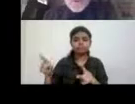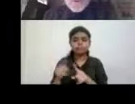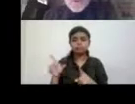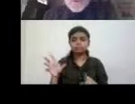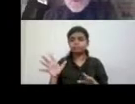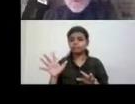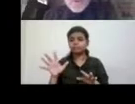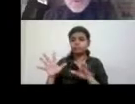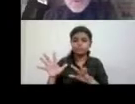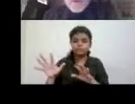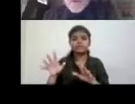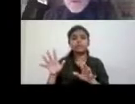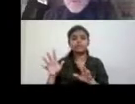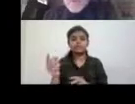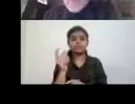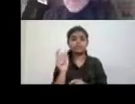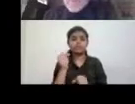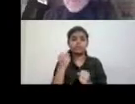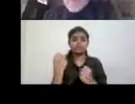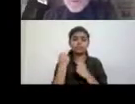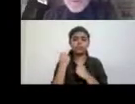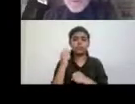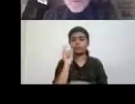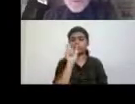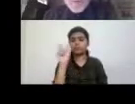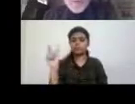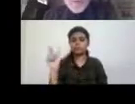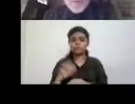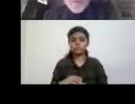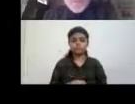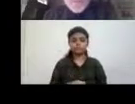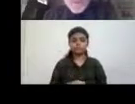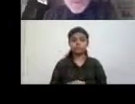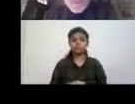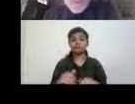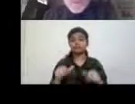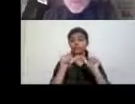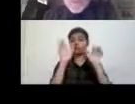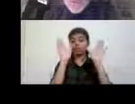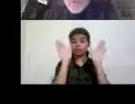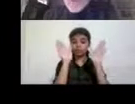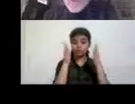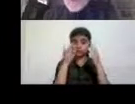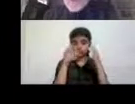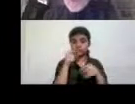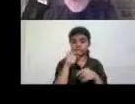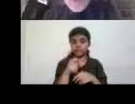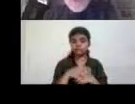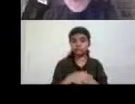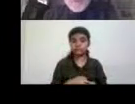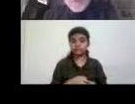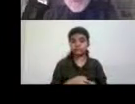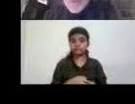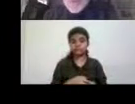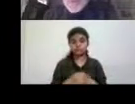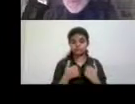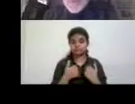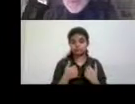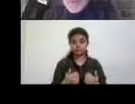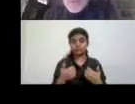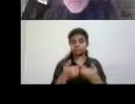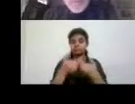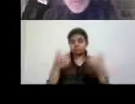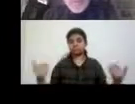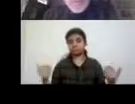terms. Um, also autism has become more obvious, uh, the discrimination